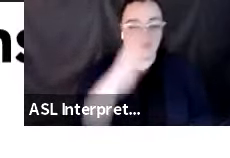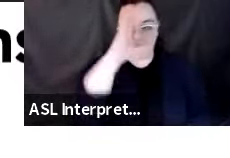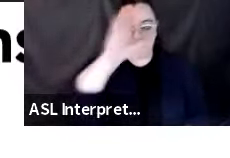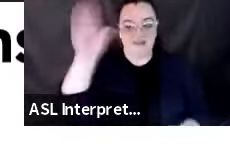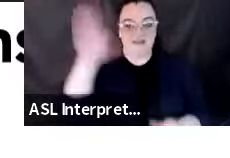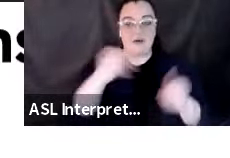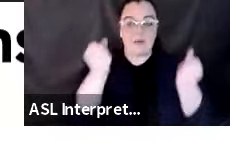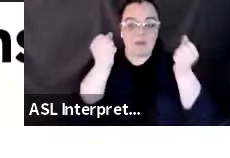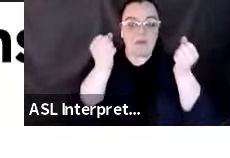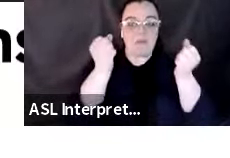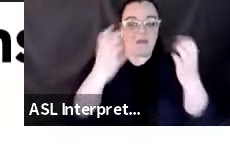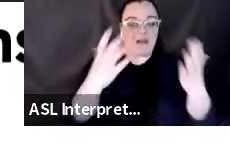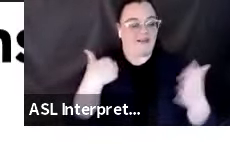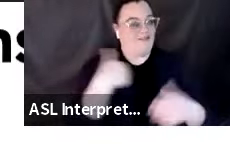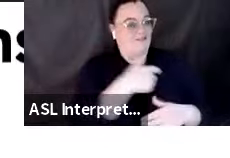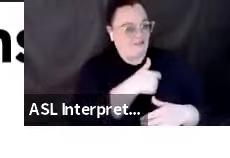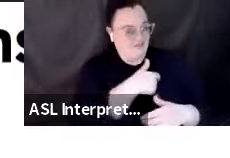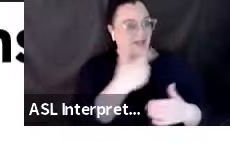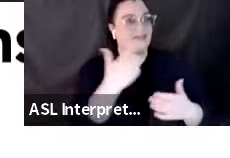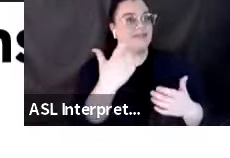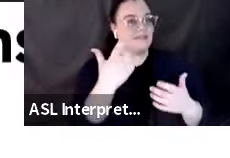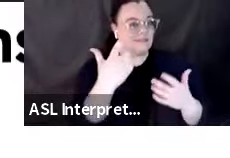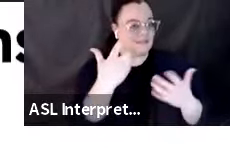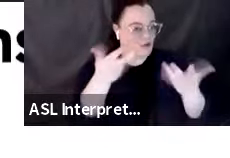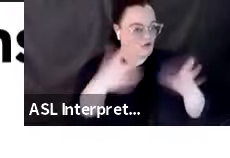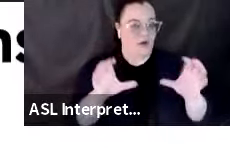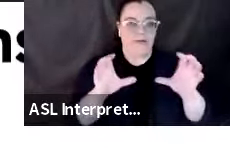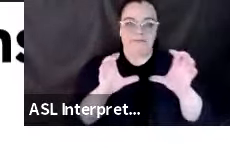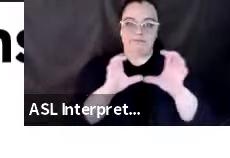who have been speaking today are cert trained.